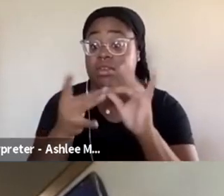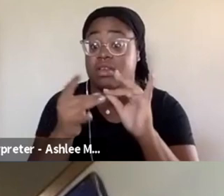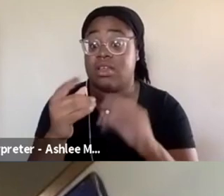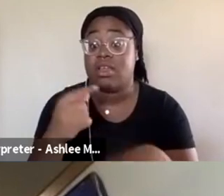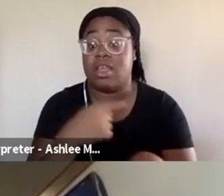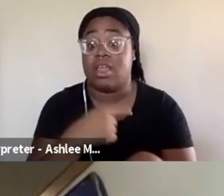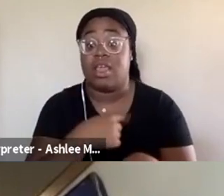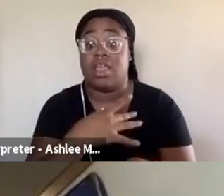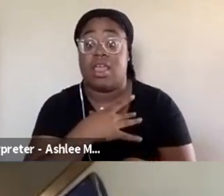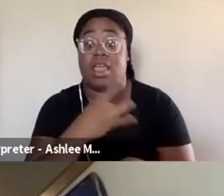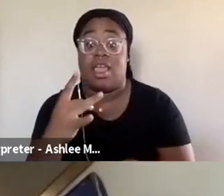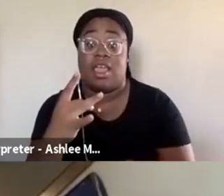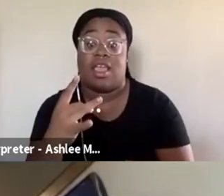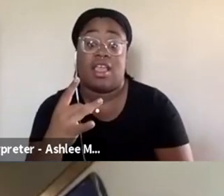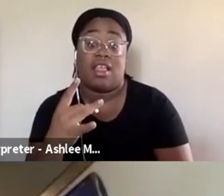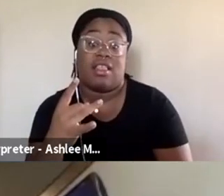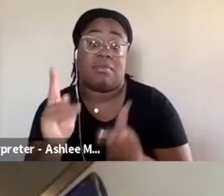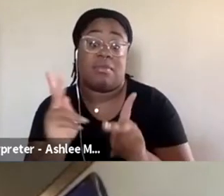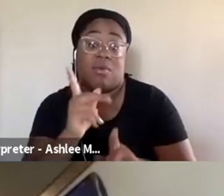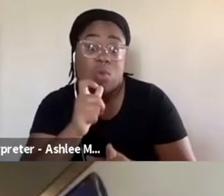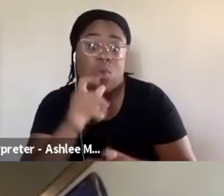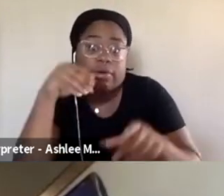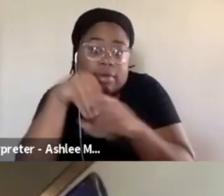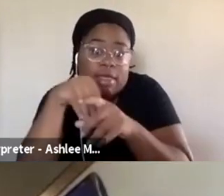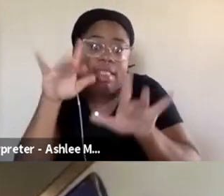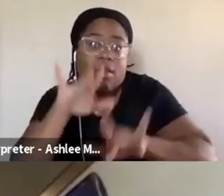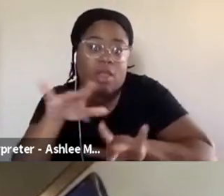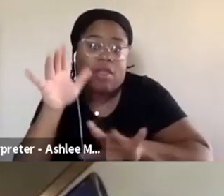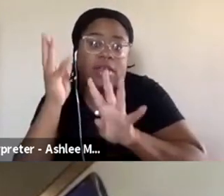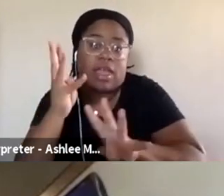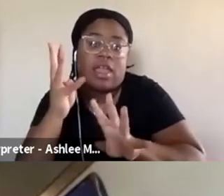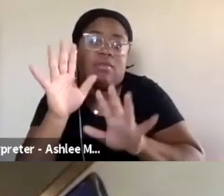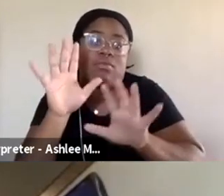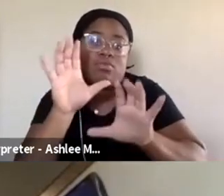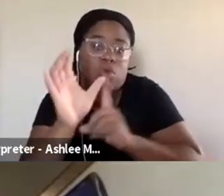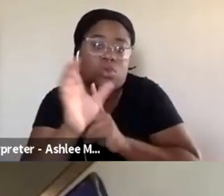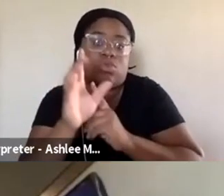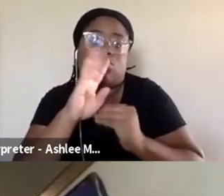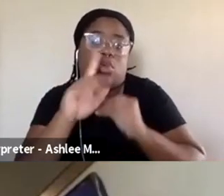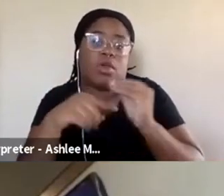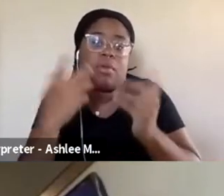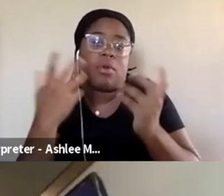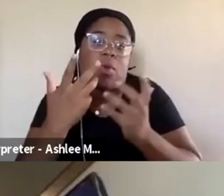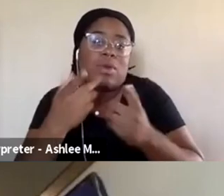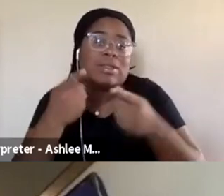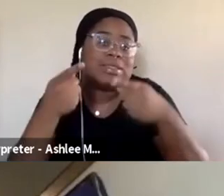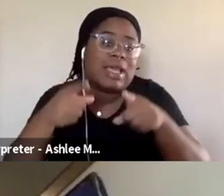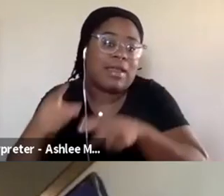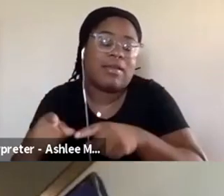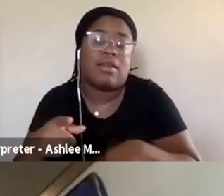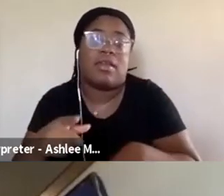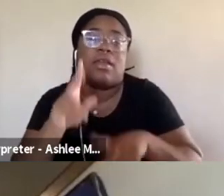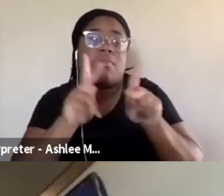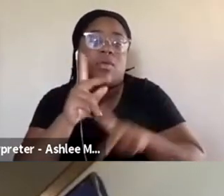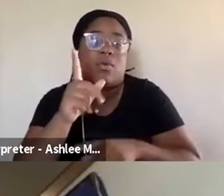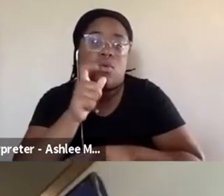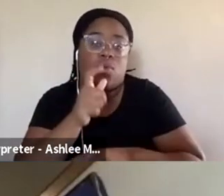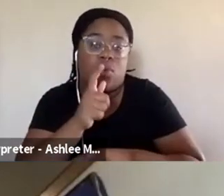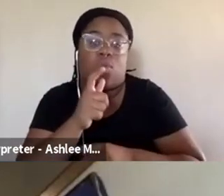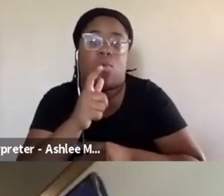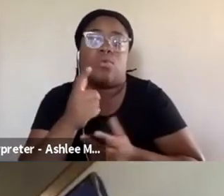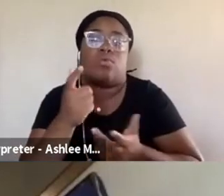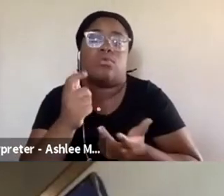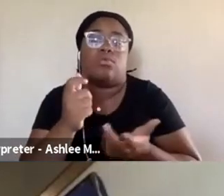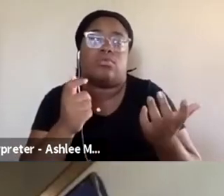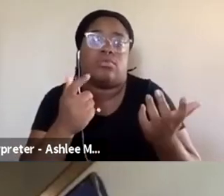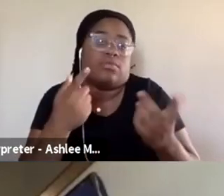I like for folks who are, you know, streaming, like in the culture, like to really like talk about, you know, exactly what's happening, especially folks who are subject to, you know, those